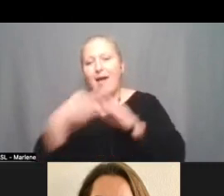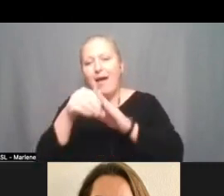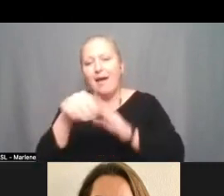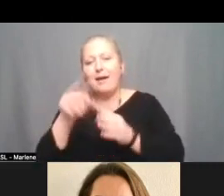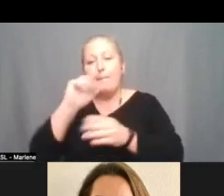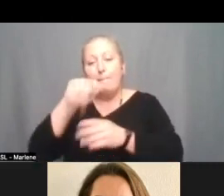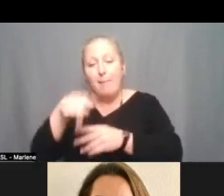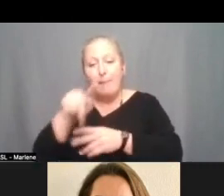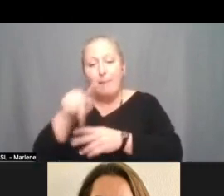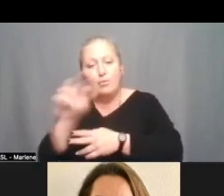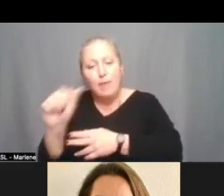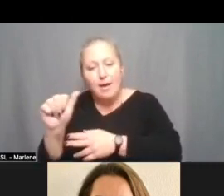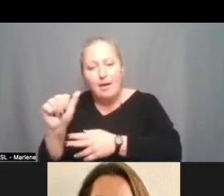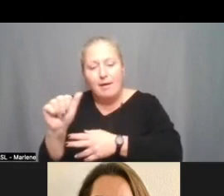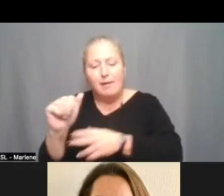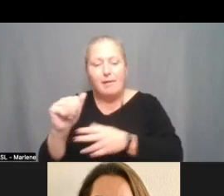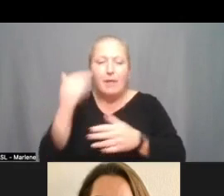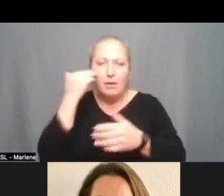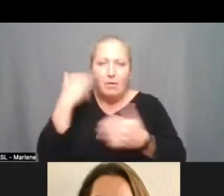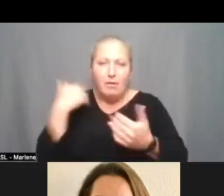Certainly a lot to take in.